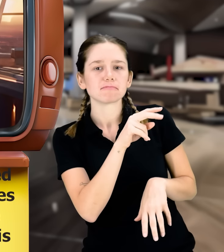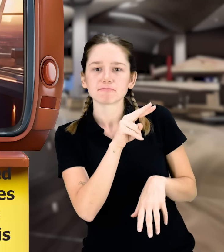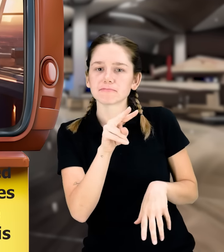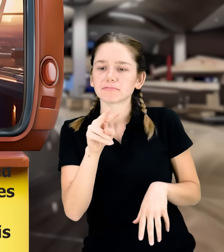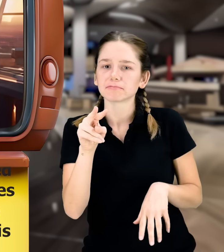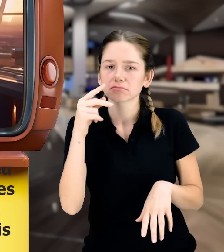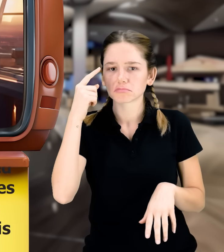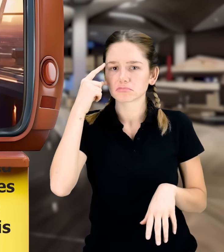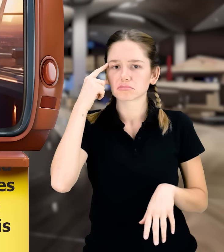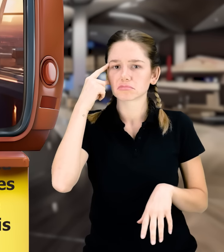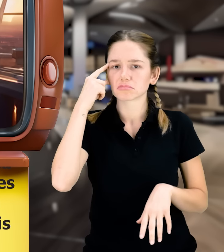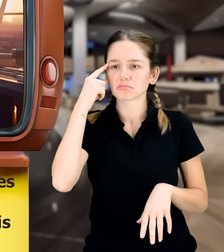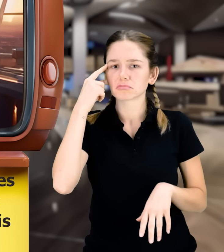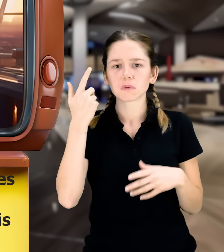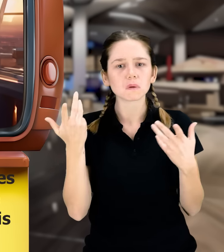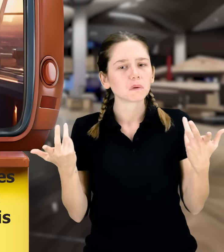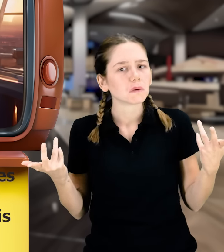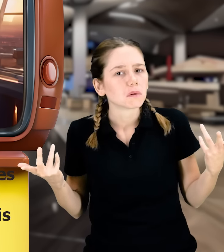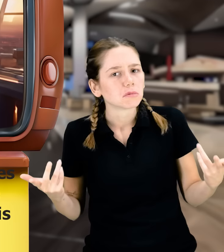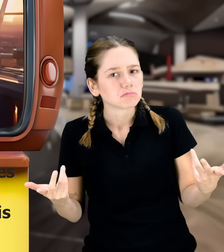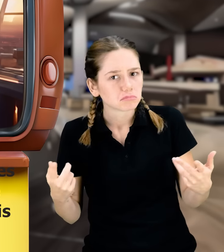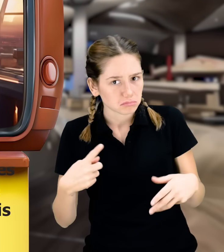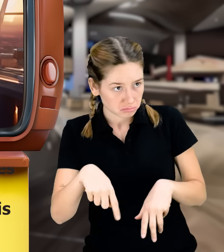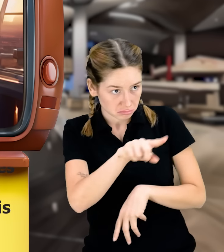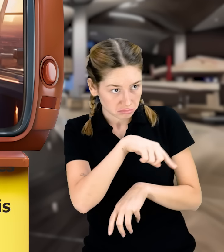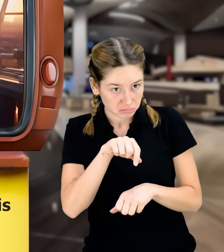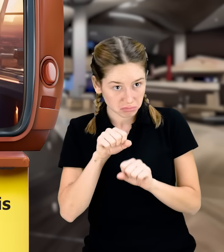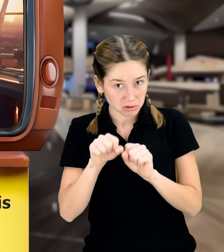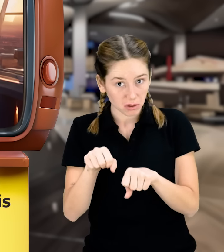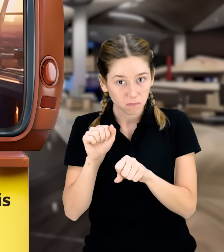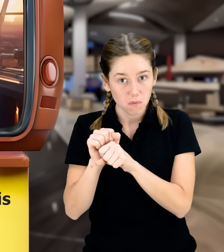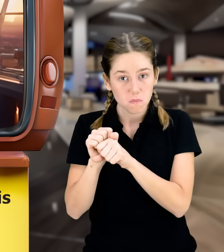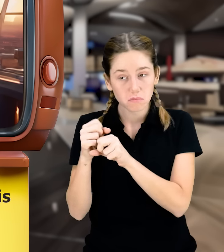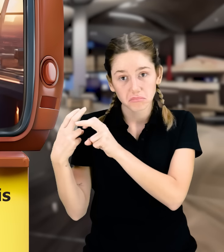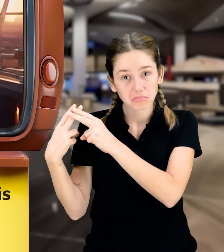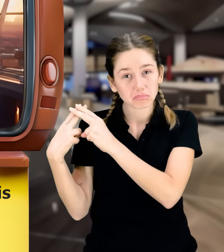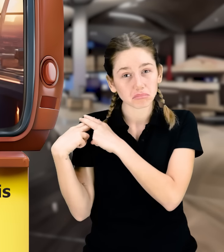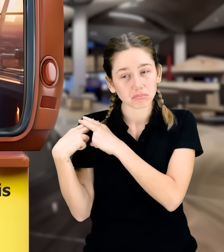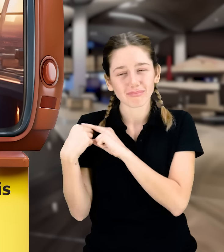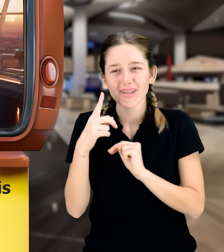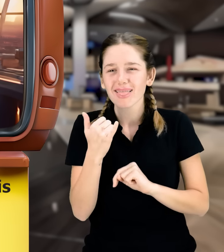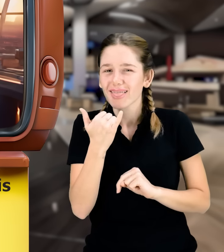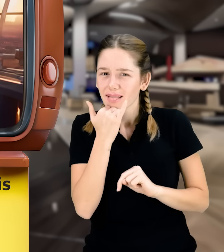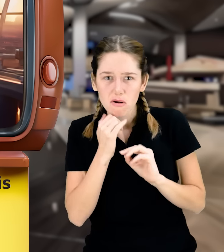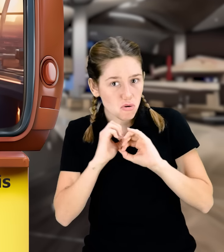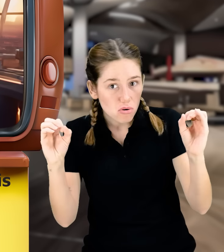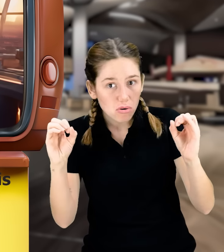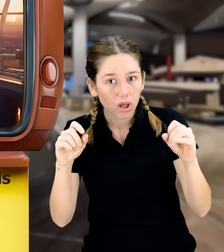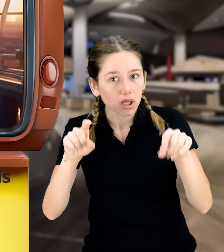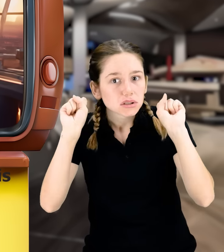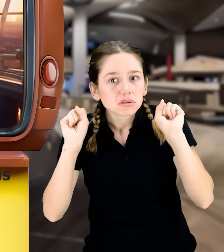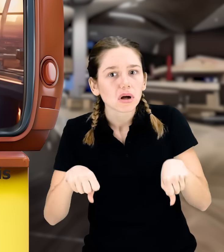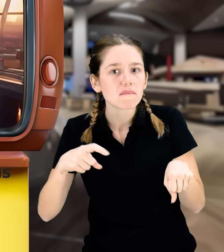then murmured to himself, fulfilling responsibilities on time and perfectly. Everyone